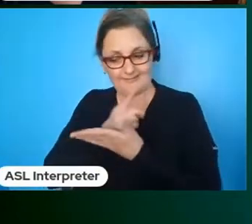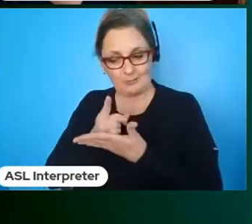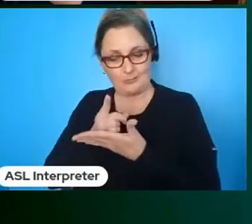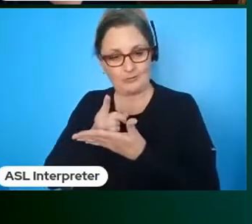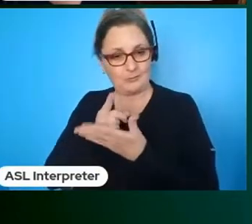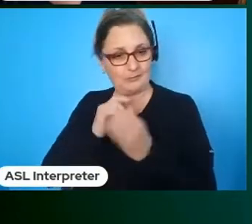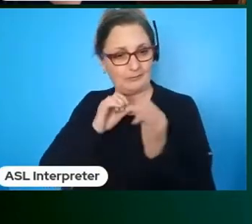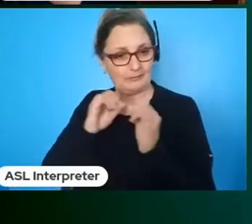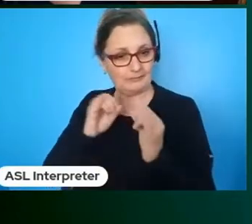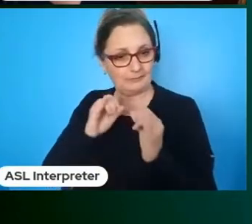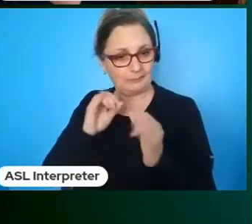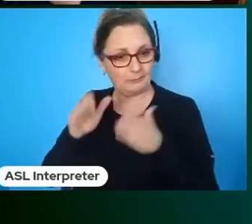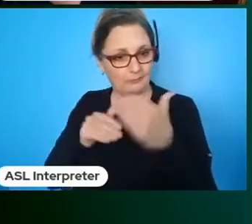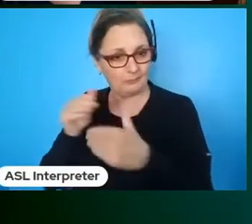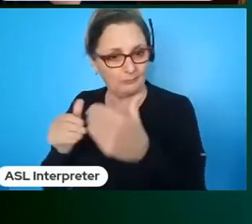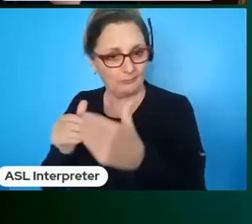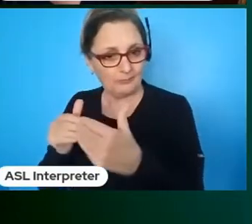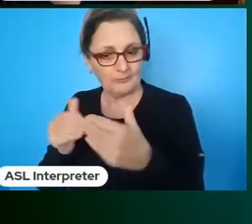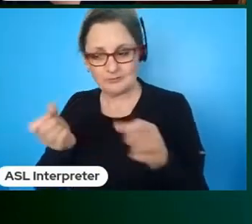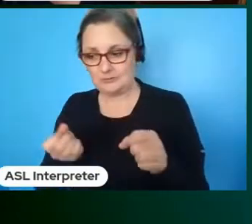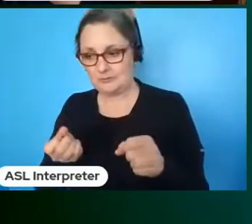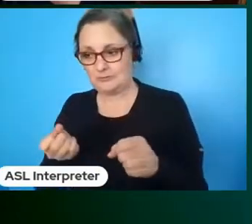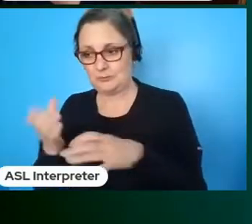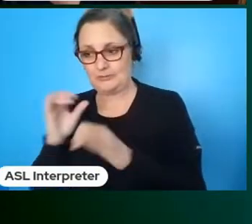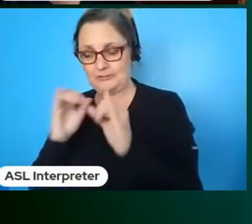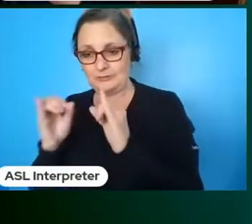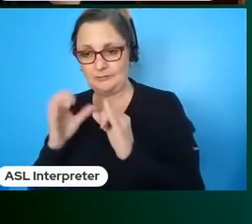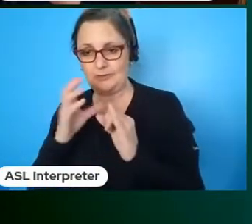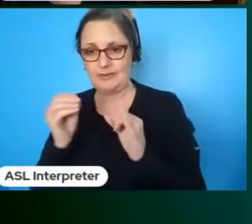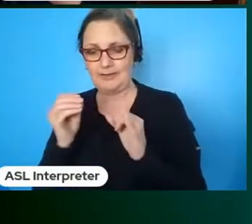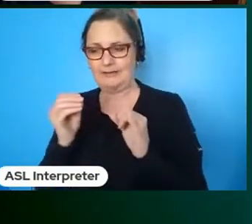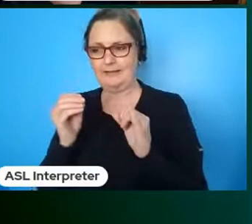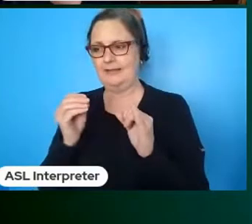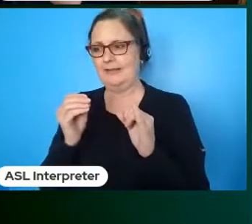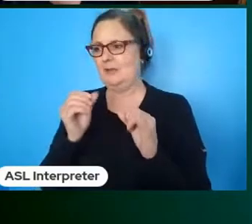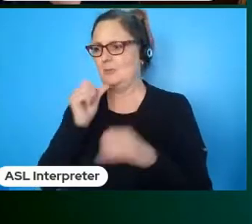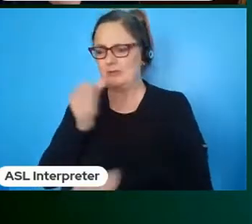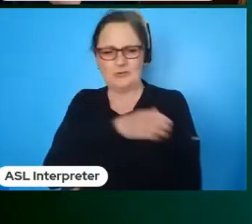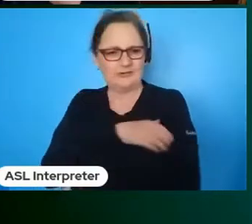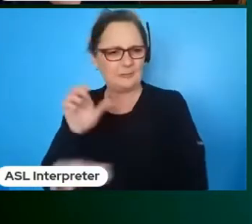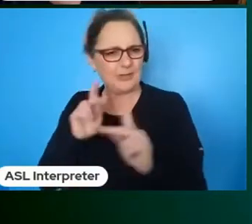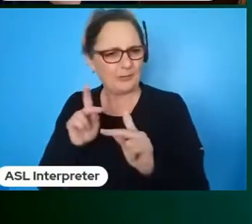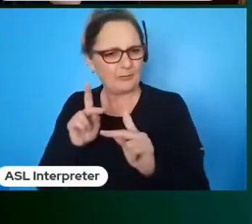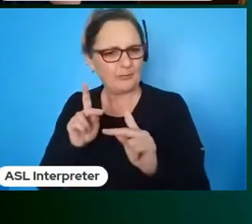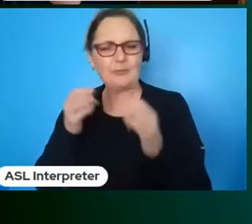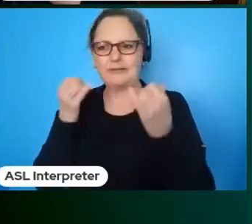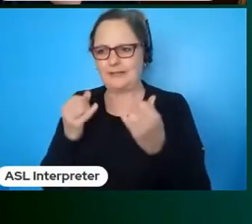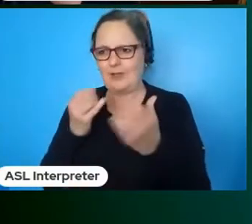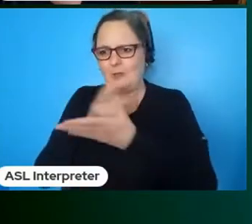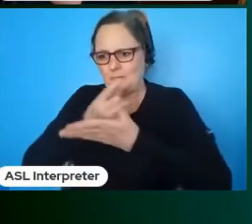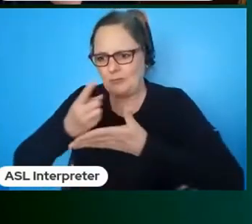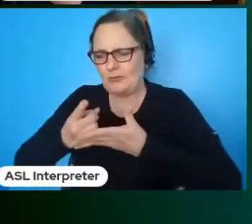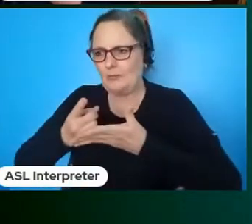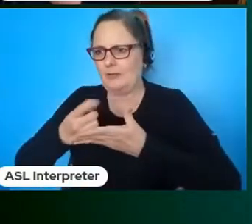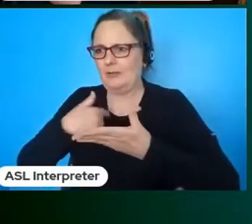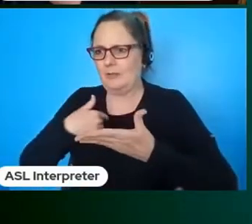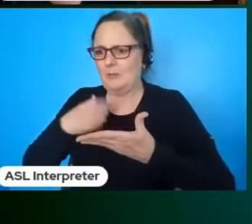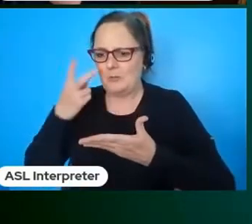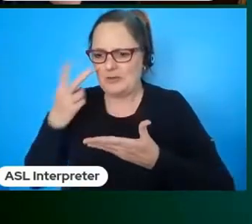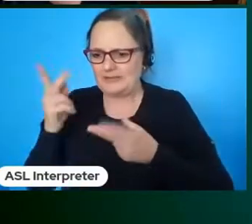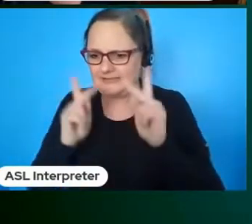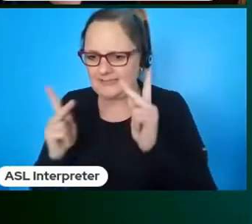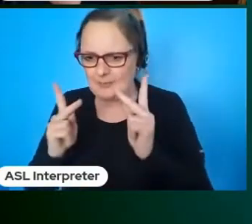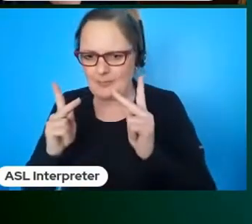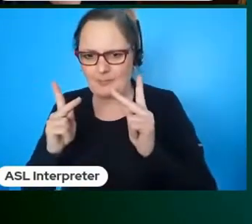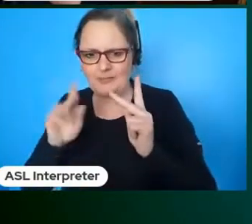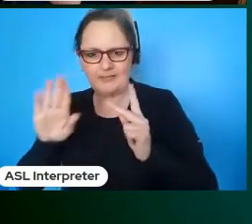interview process asking questions where a person wasn't empowered with autism your world can be very black and white